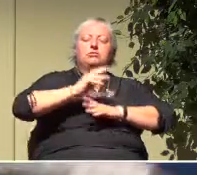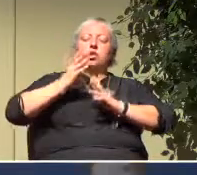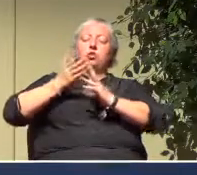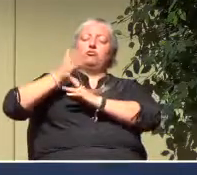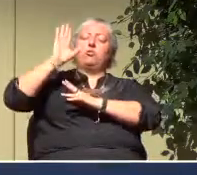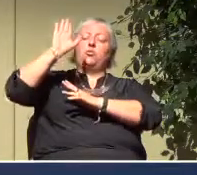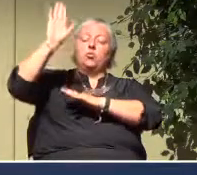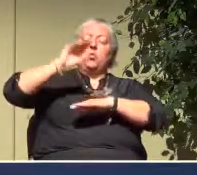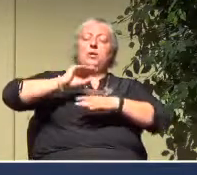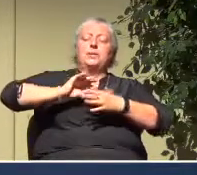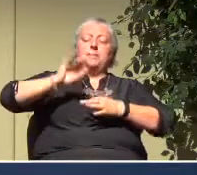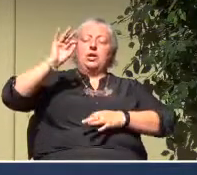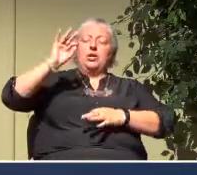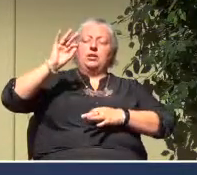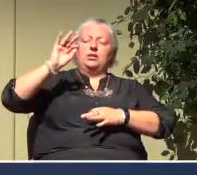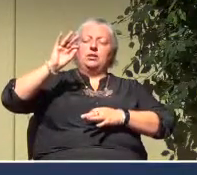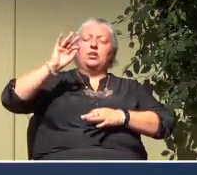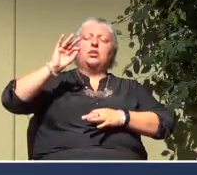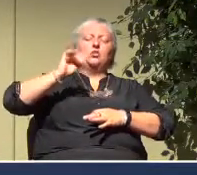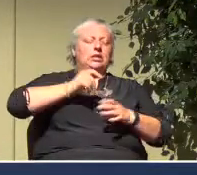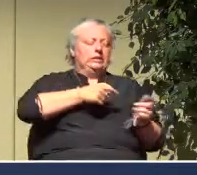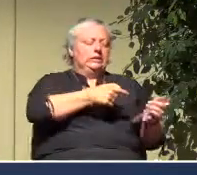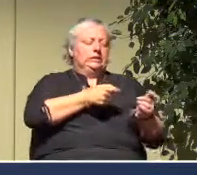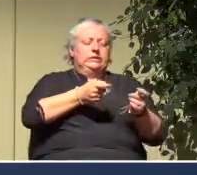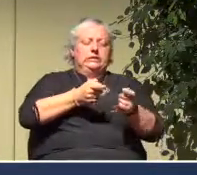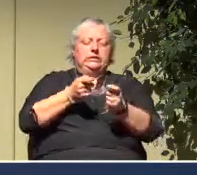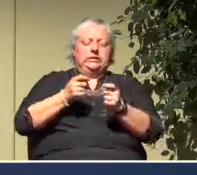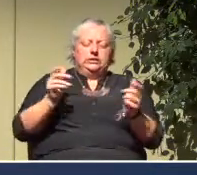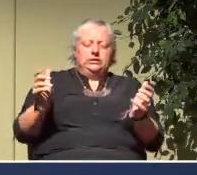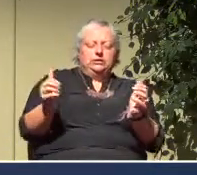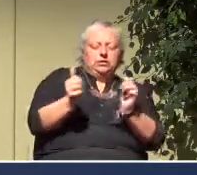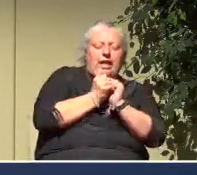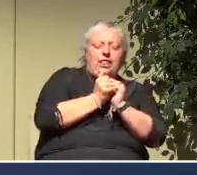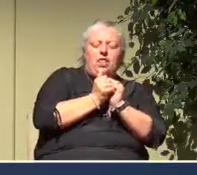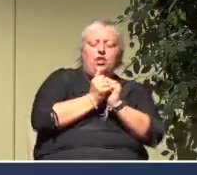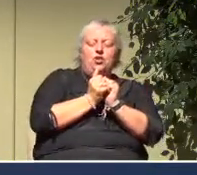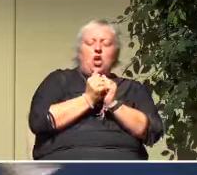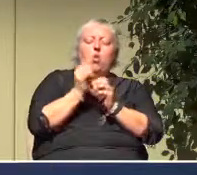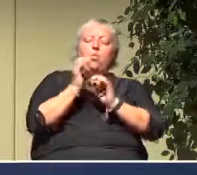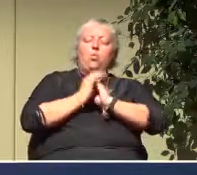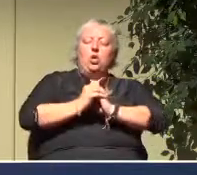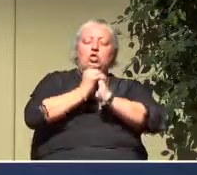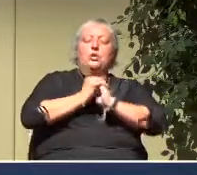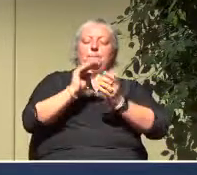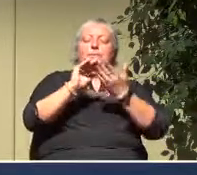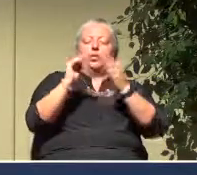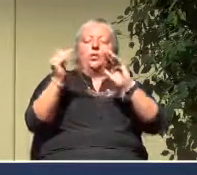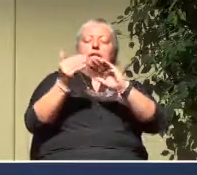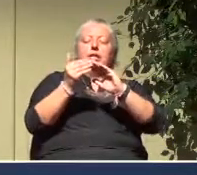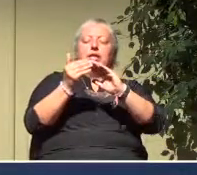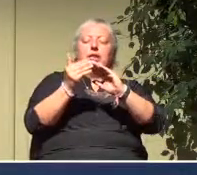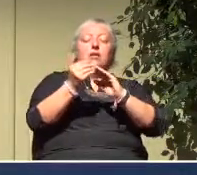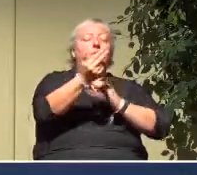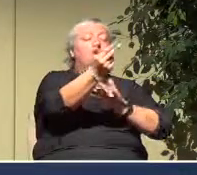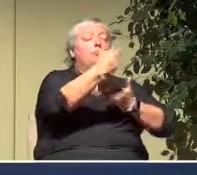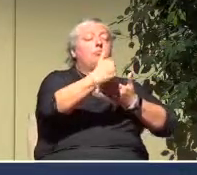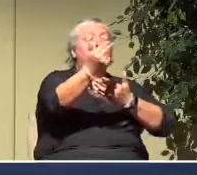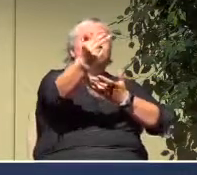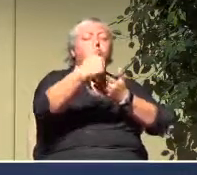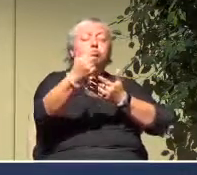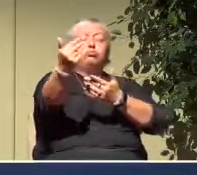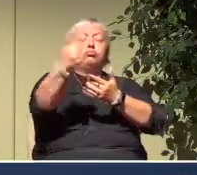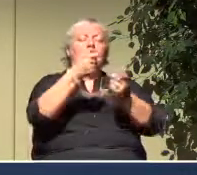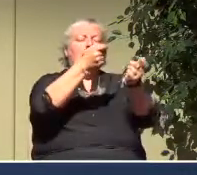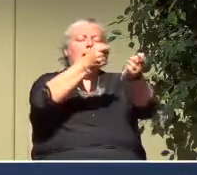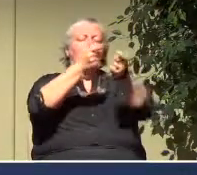spirit you will draw us together to be a worshiping community. And that you will draw others to join with